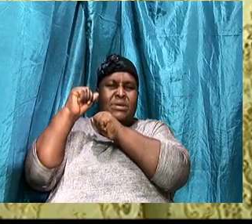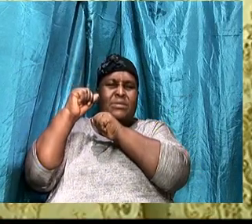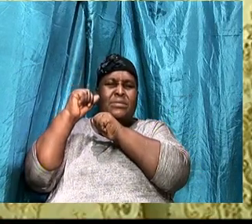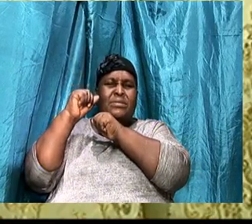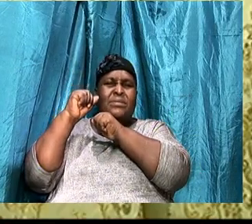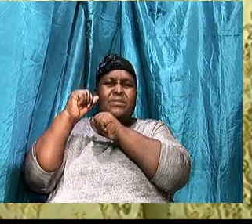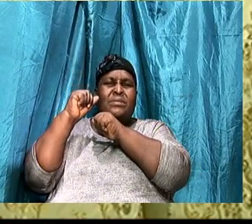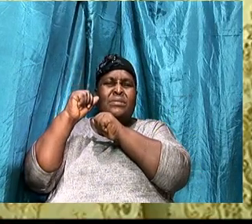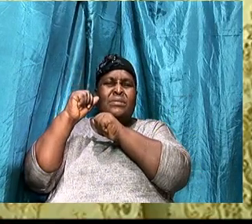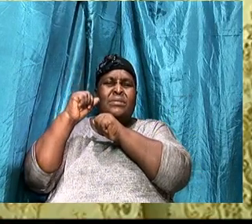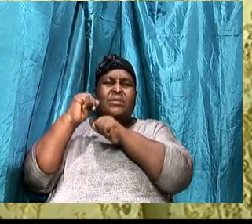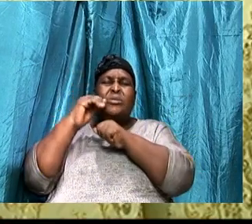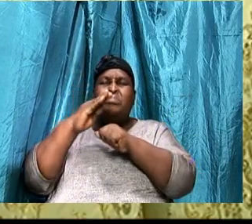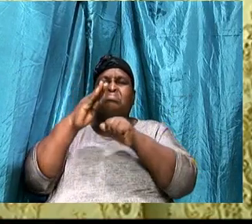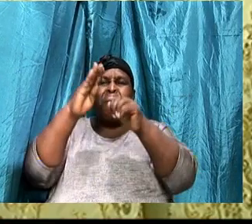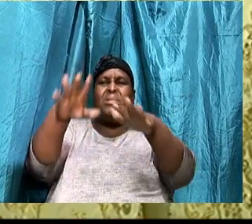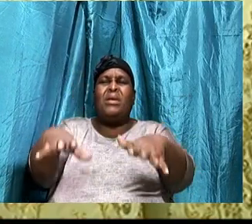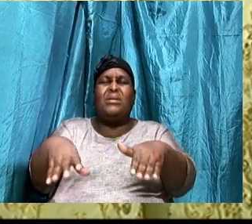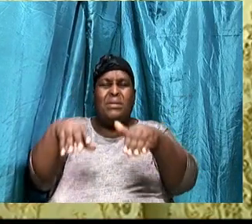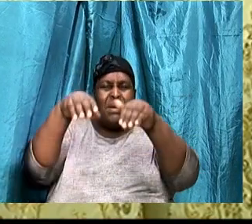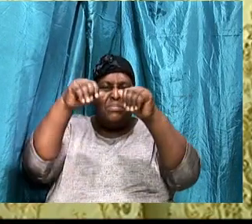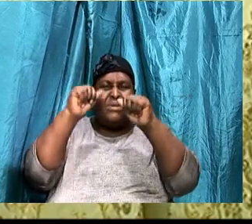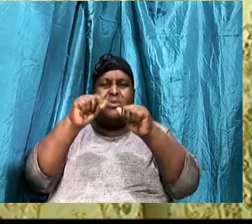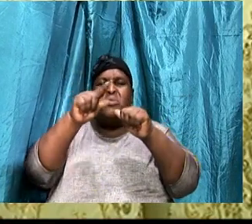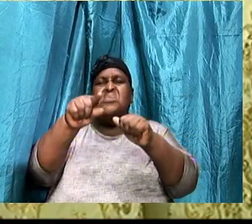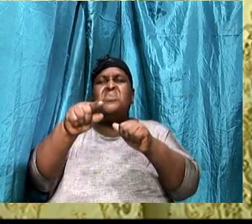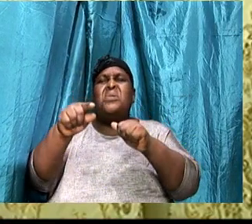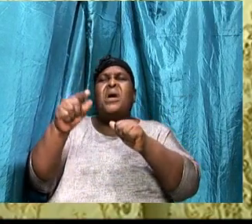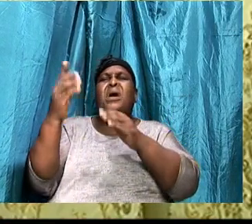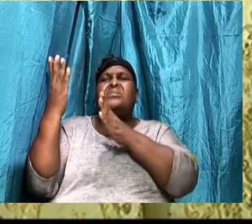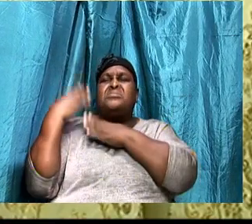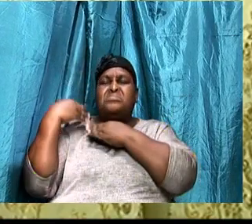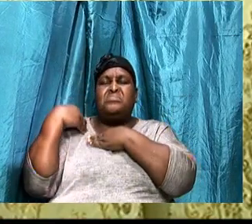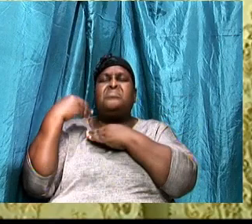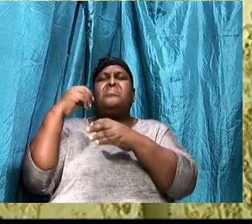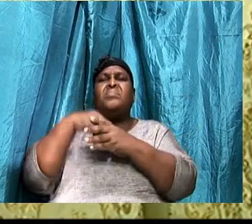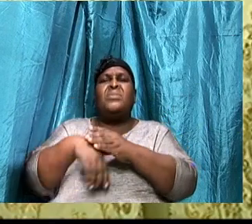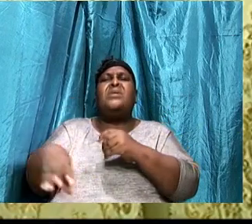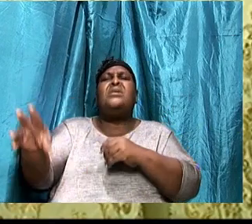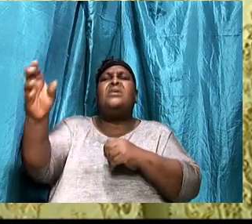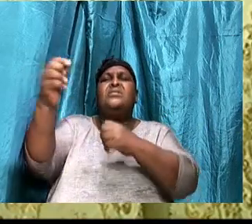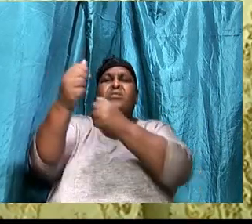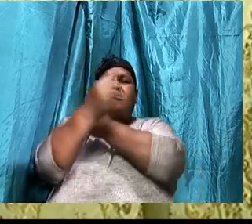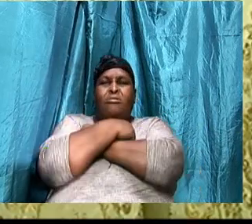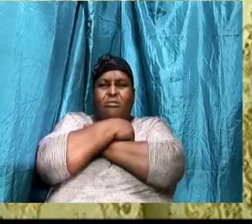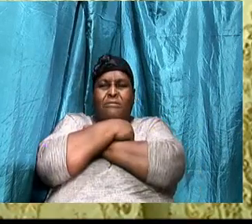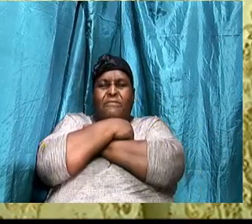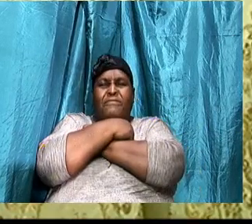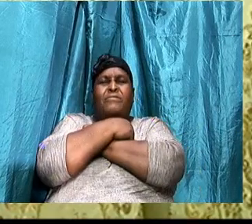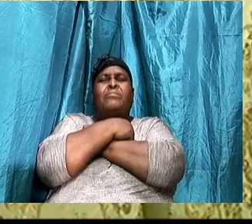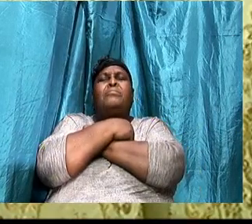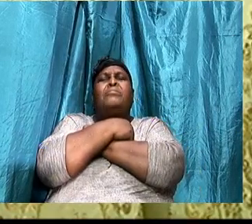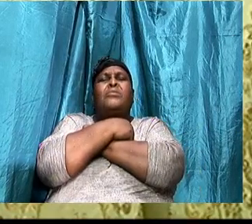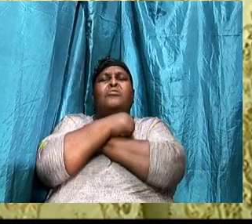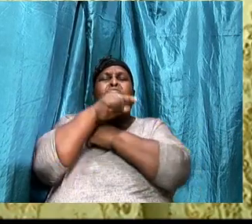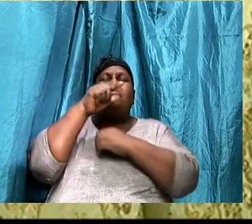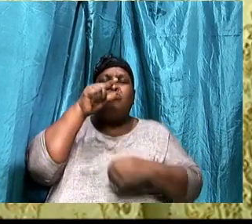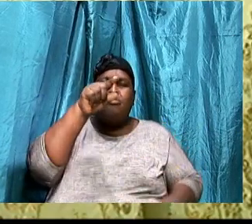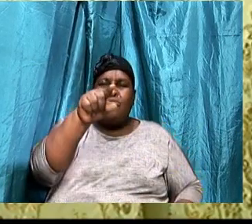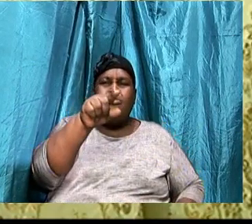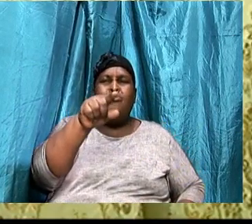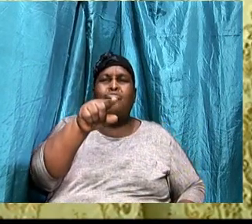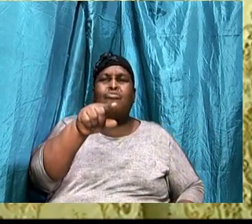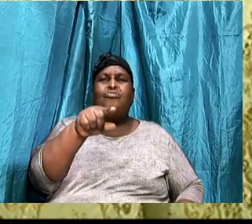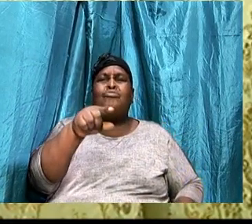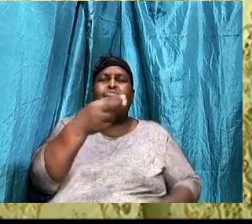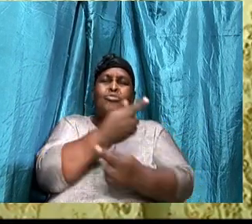He said that, In verse 6, That you are accepted, In the beloved, In verse 7, He said that, You were